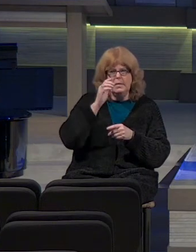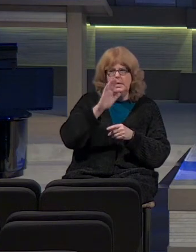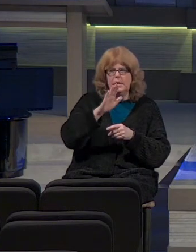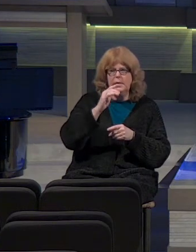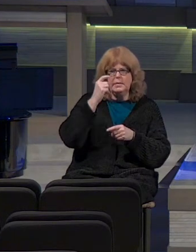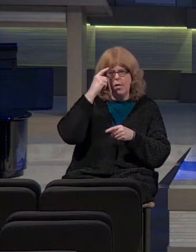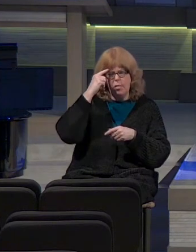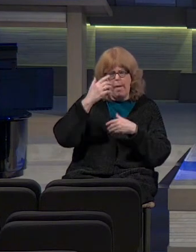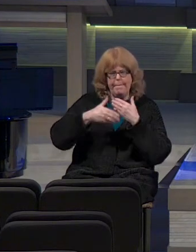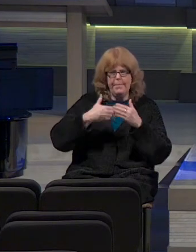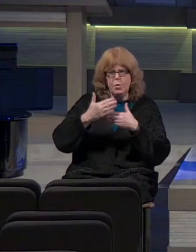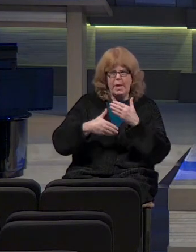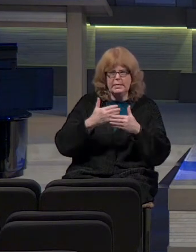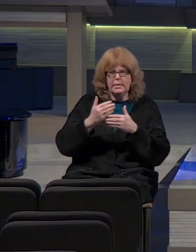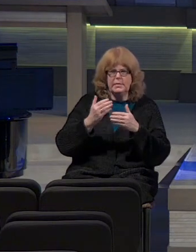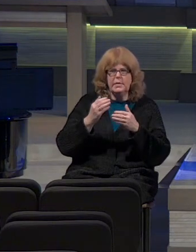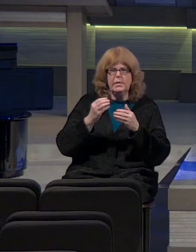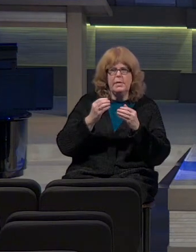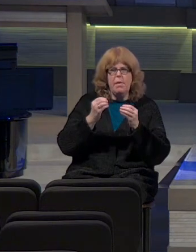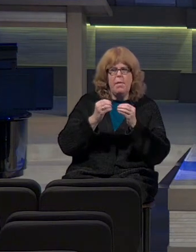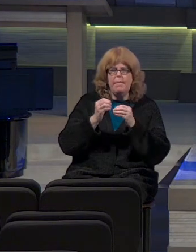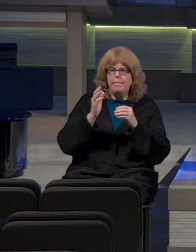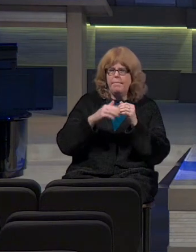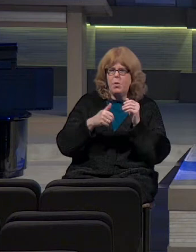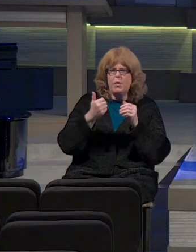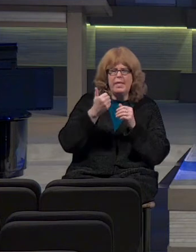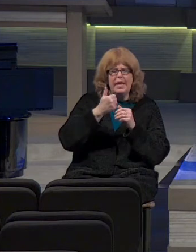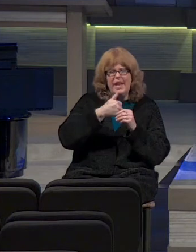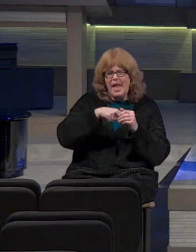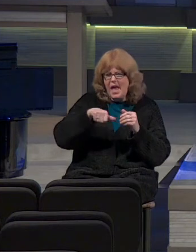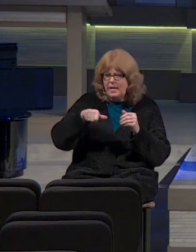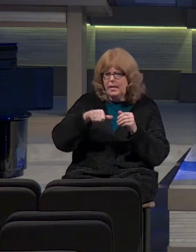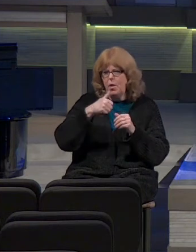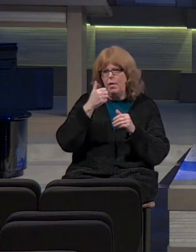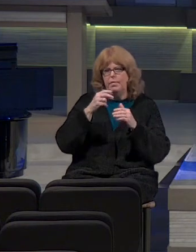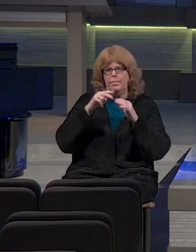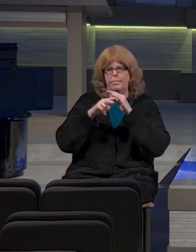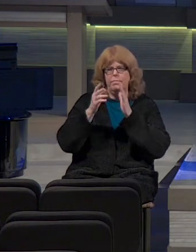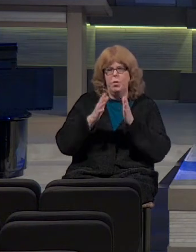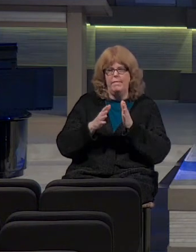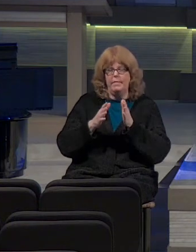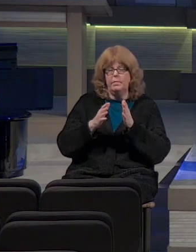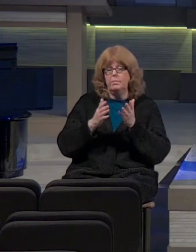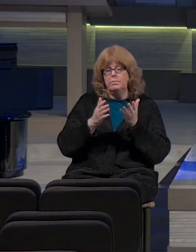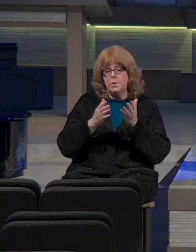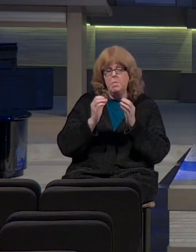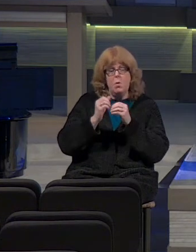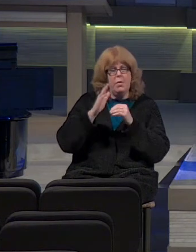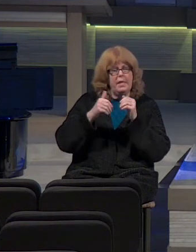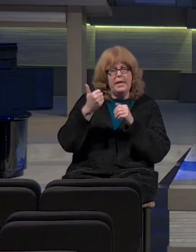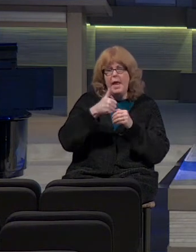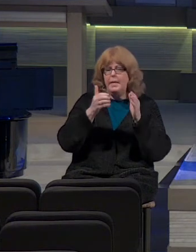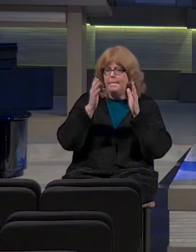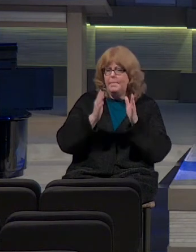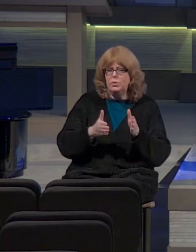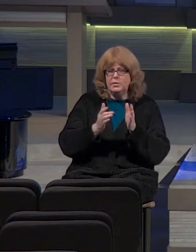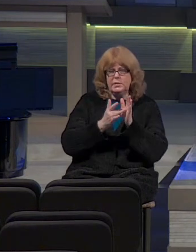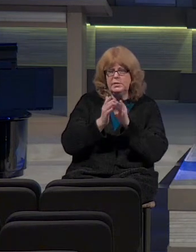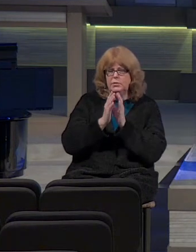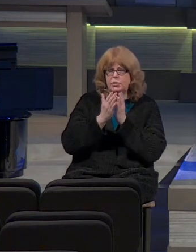thought process more than any other prophet, arguably more than any other person in Scripture,